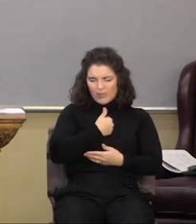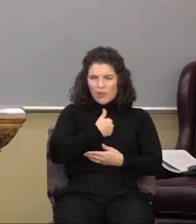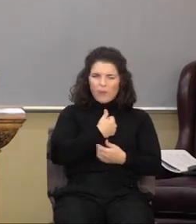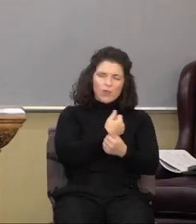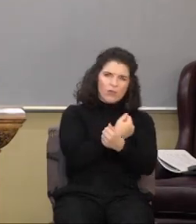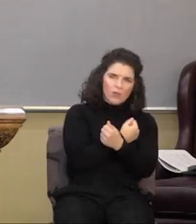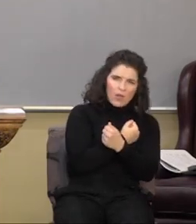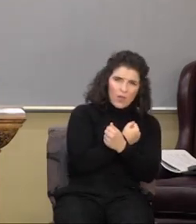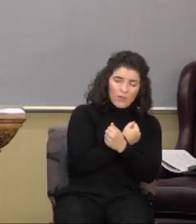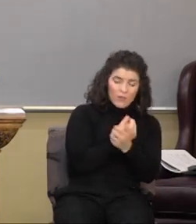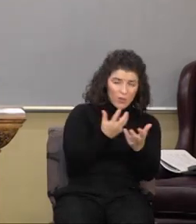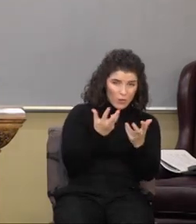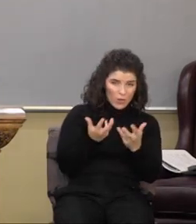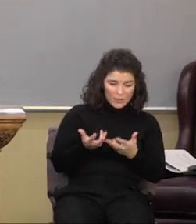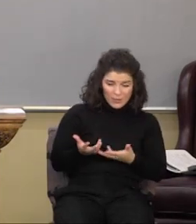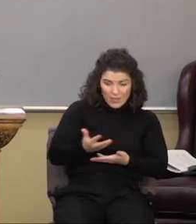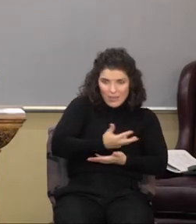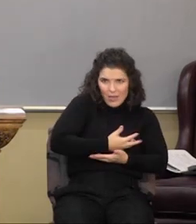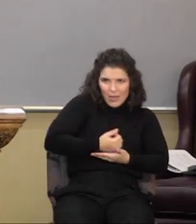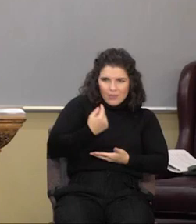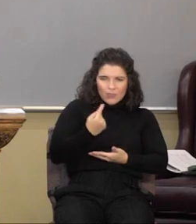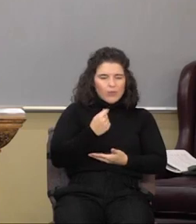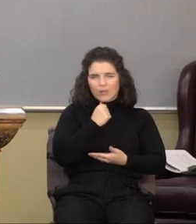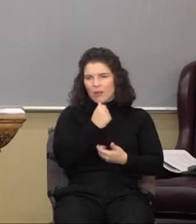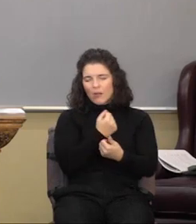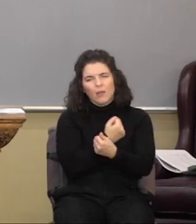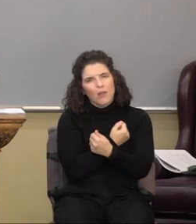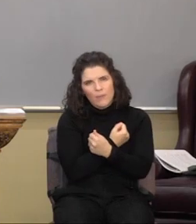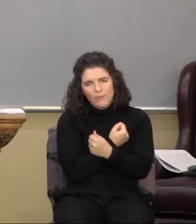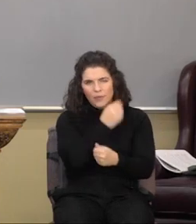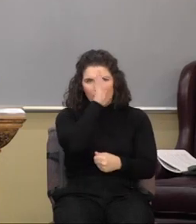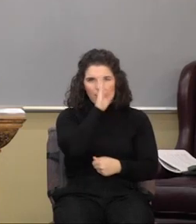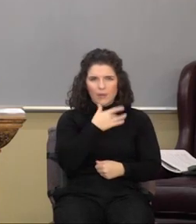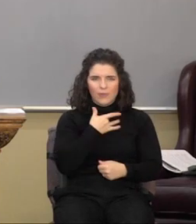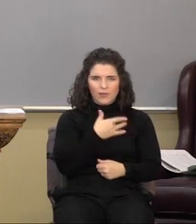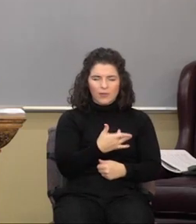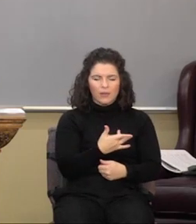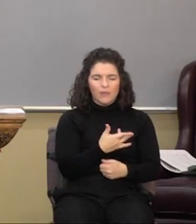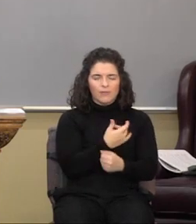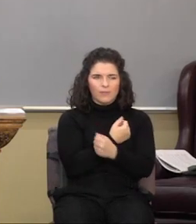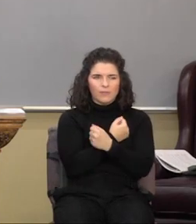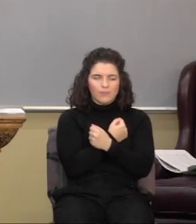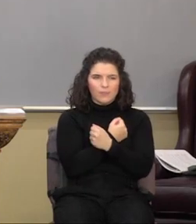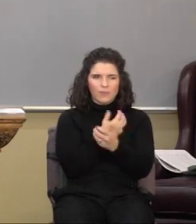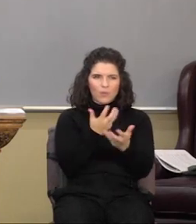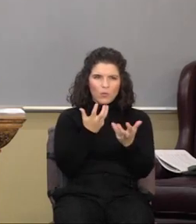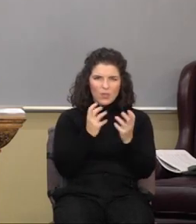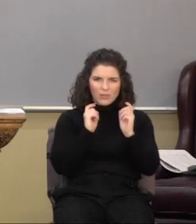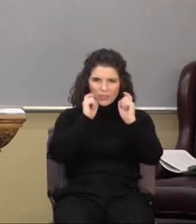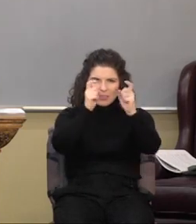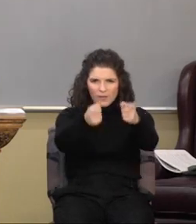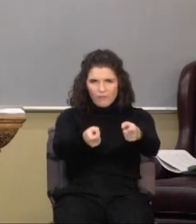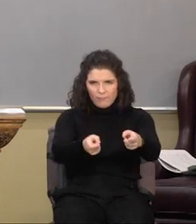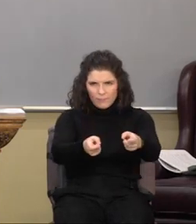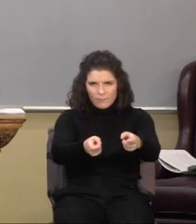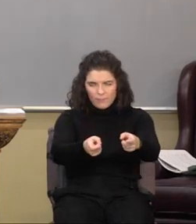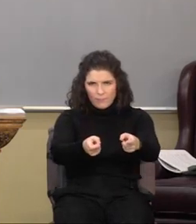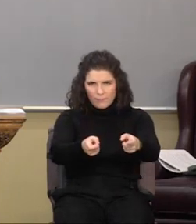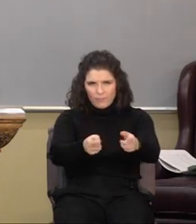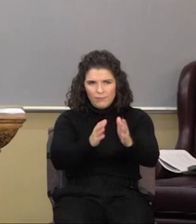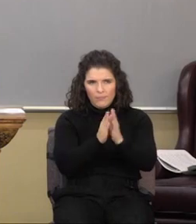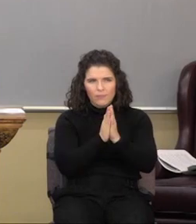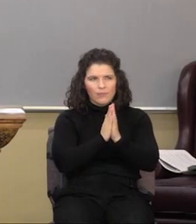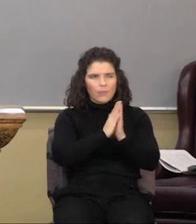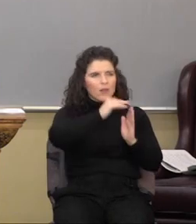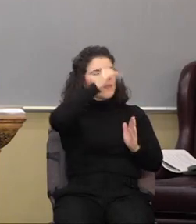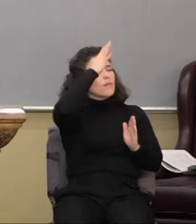to gain something isn't love. Godly love is a love that seeks to give. Father, do thank you for your grace.